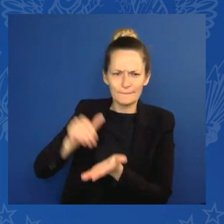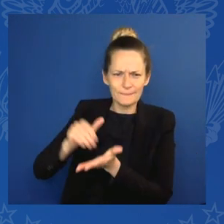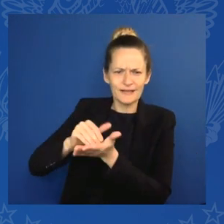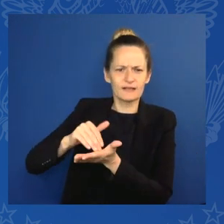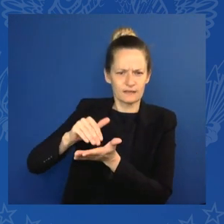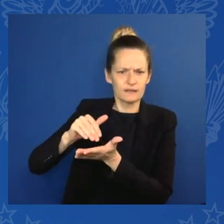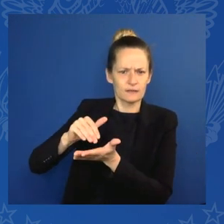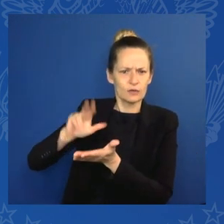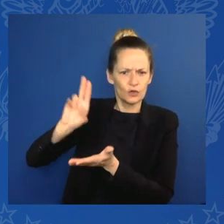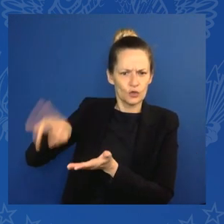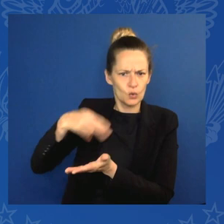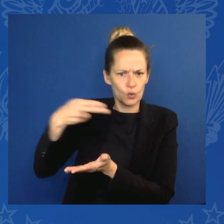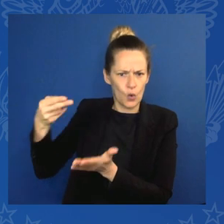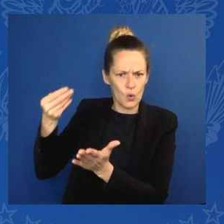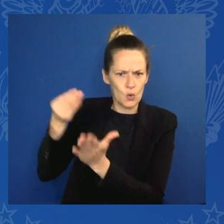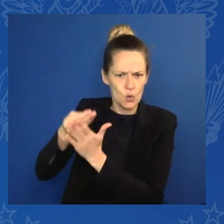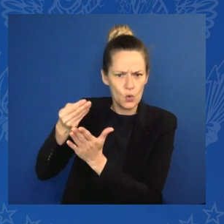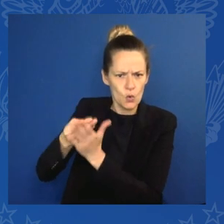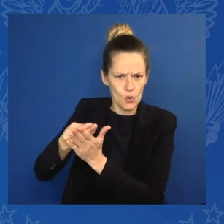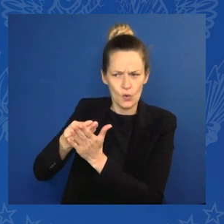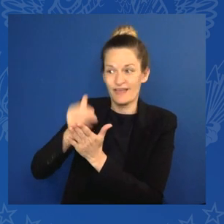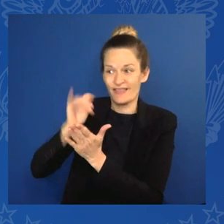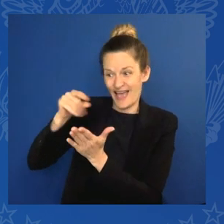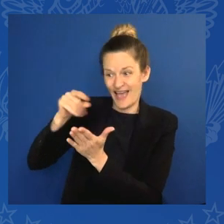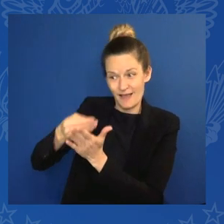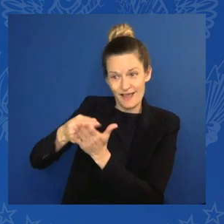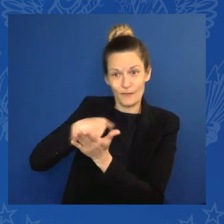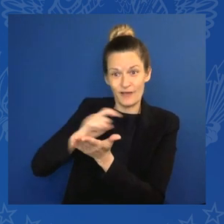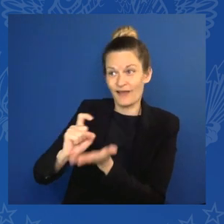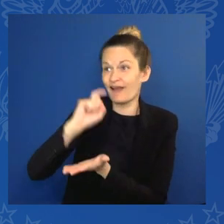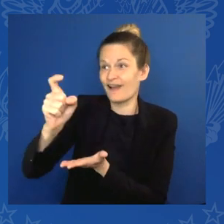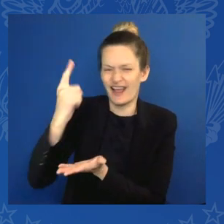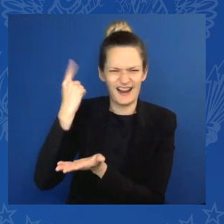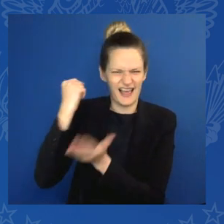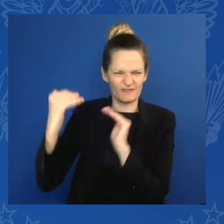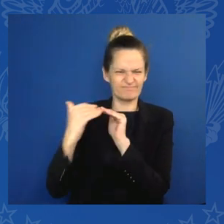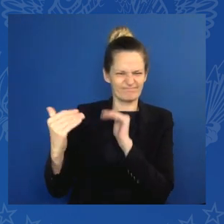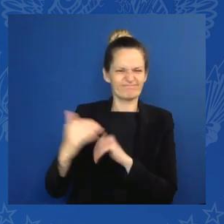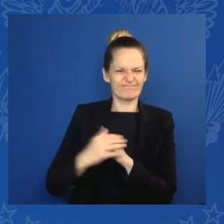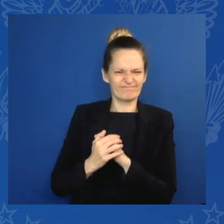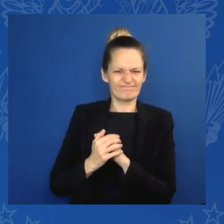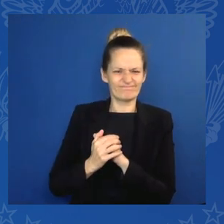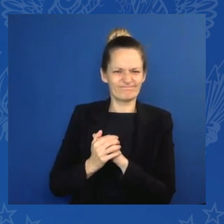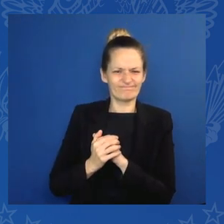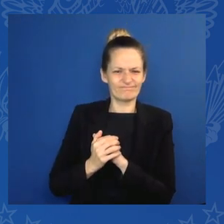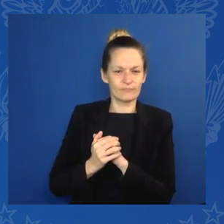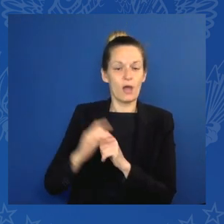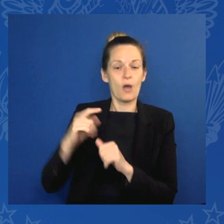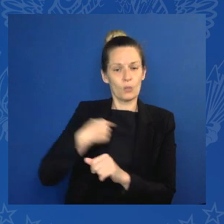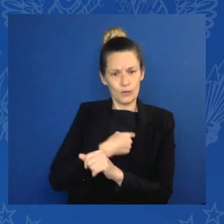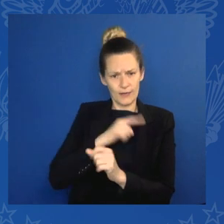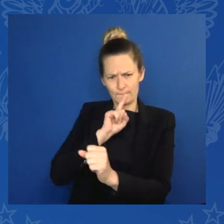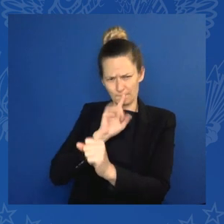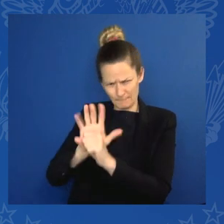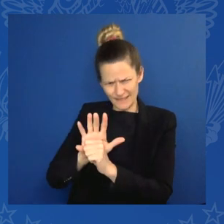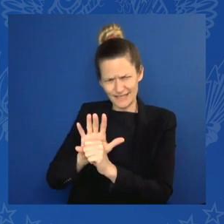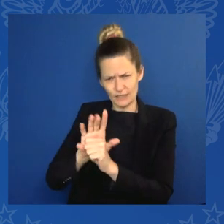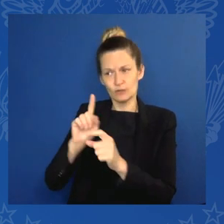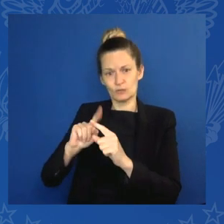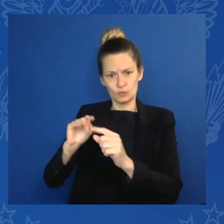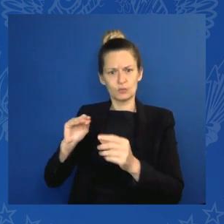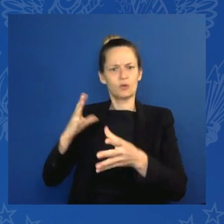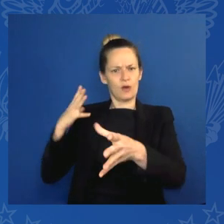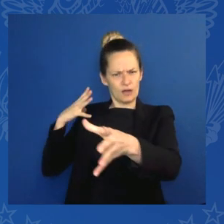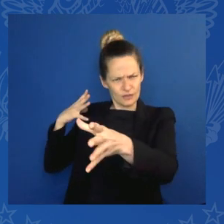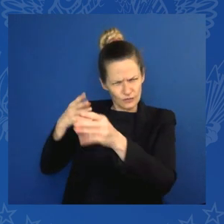capital for every single Euro public money we provide. With our total contribution of 55 million Euro, we